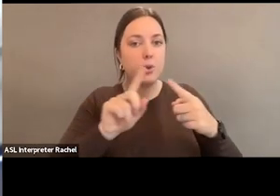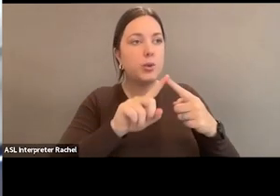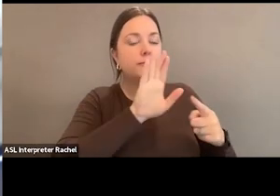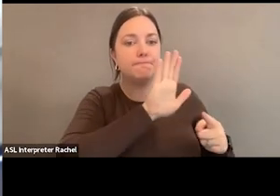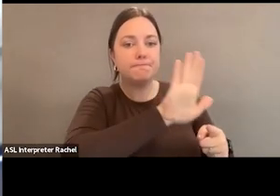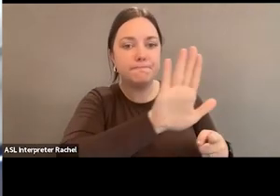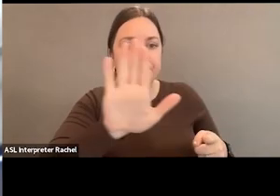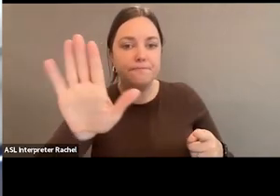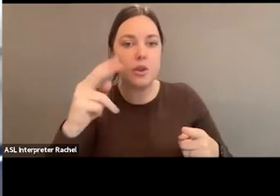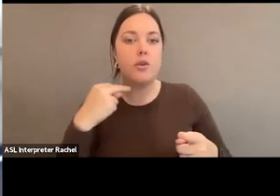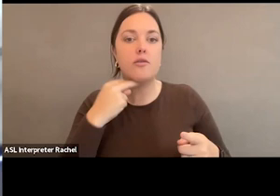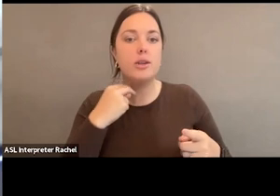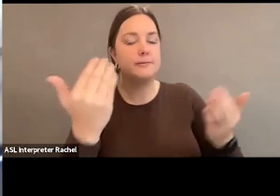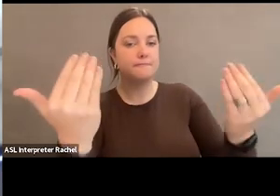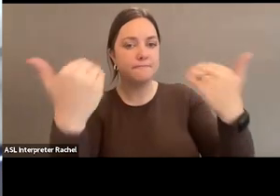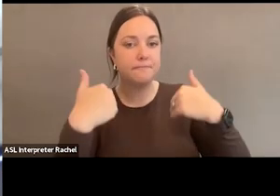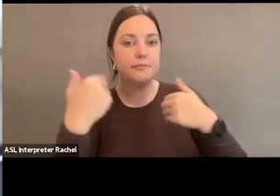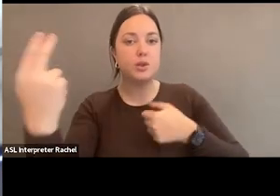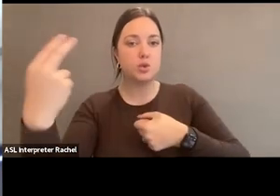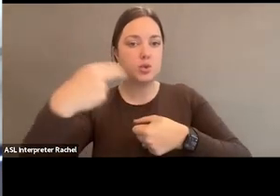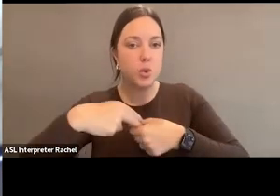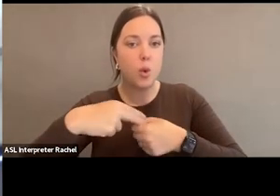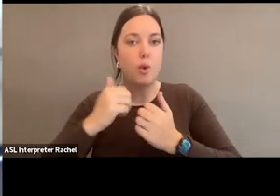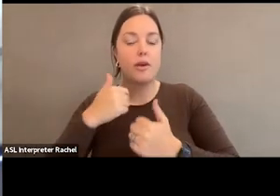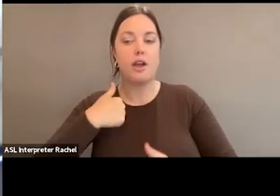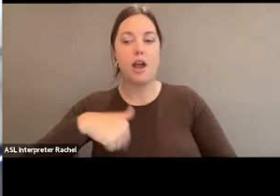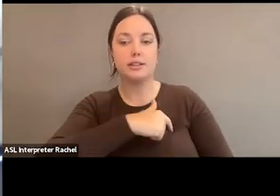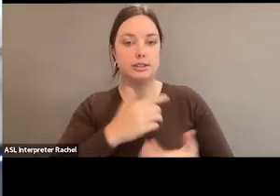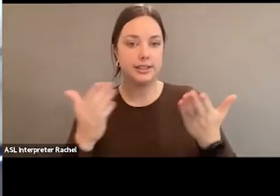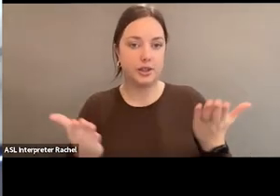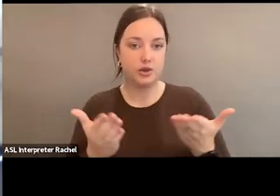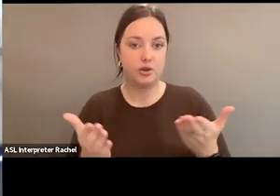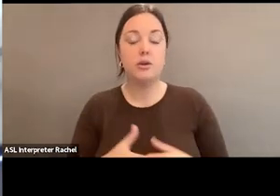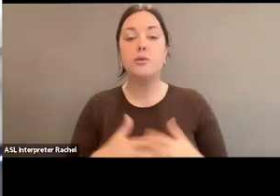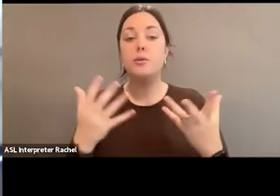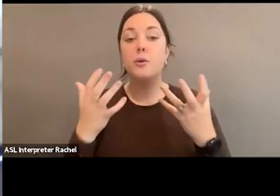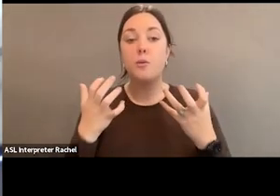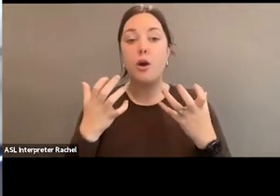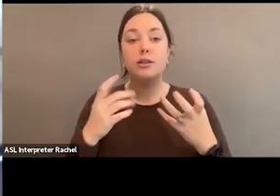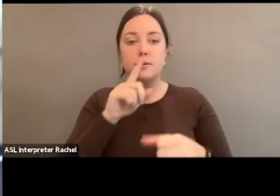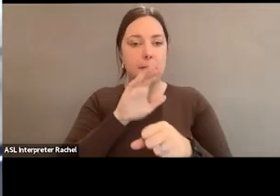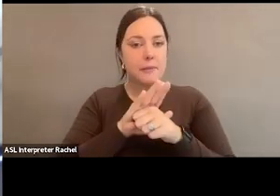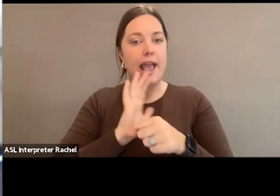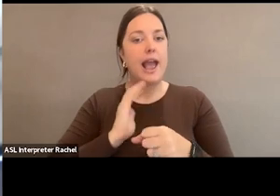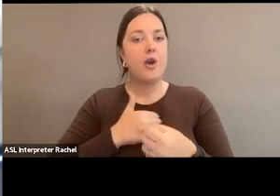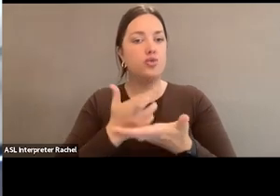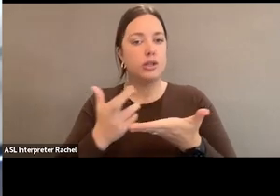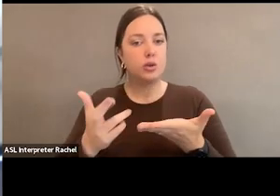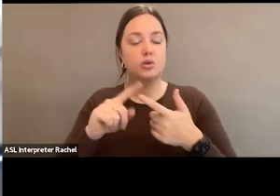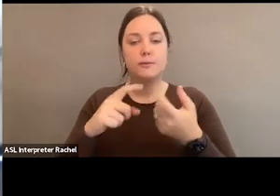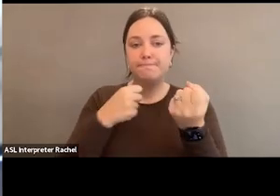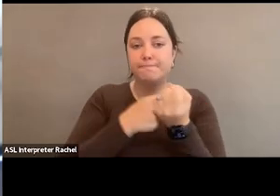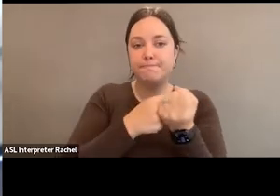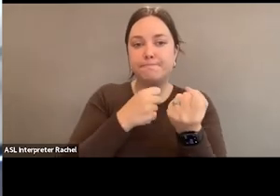can come in and be a part of this story here with us as well. And we want to commit resources to allow that to happen as well in